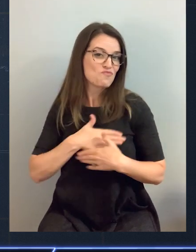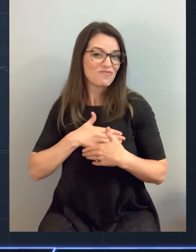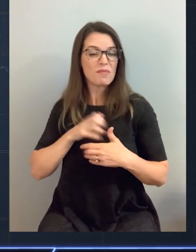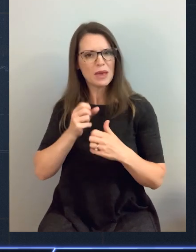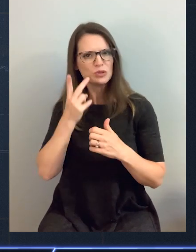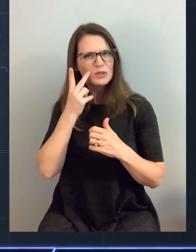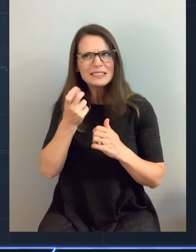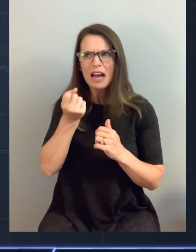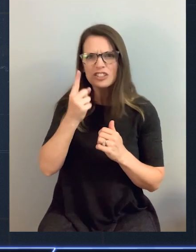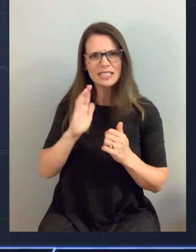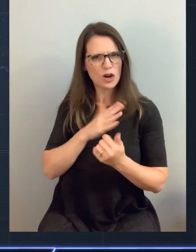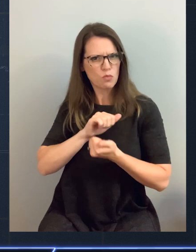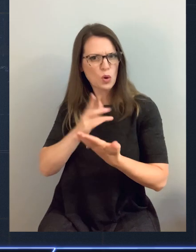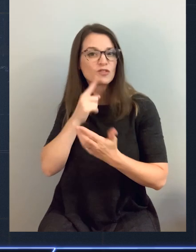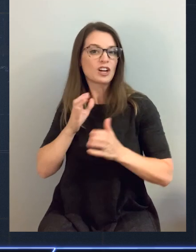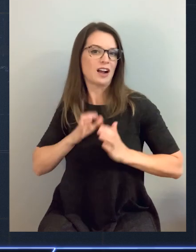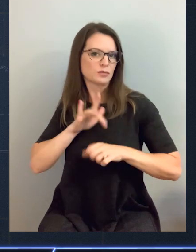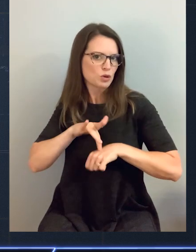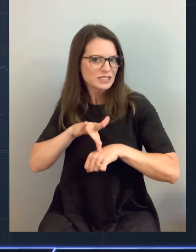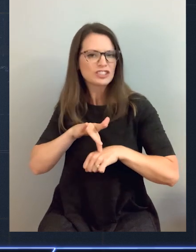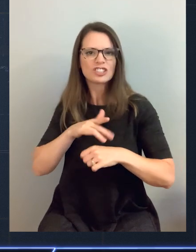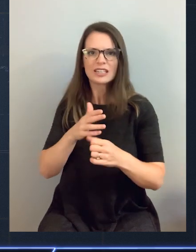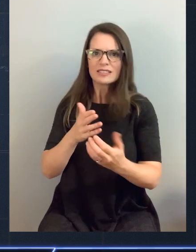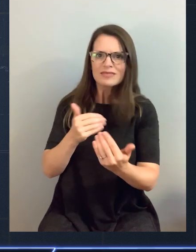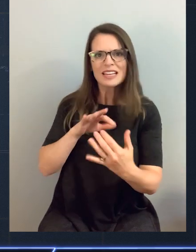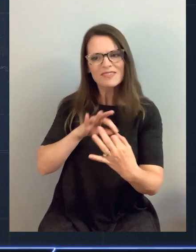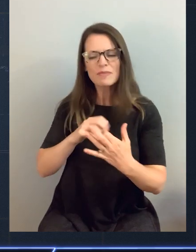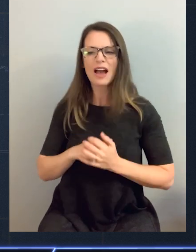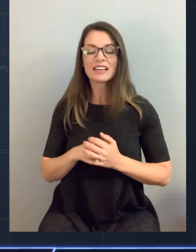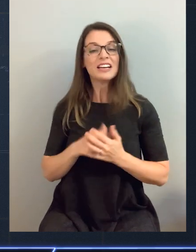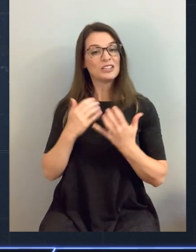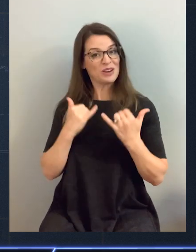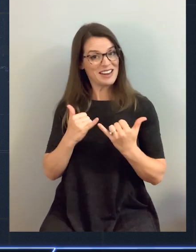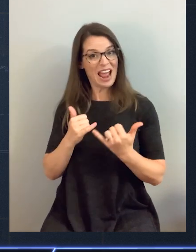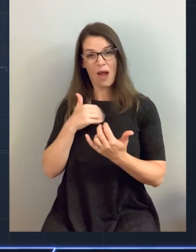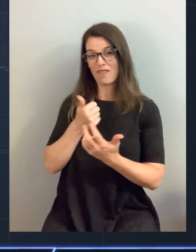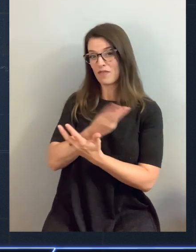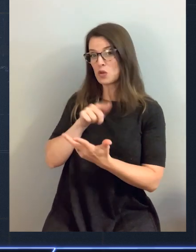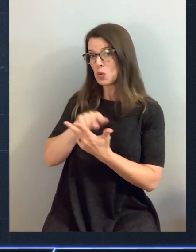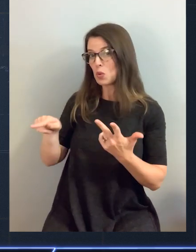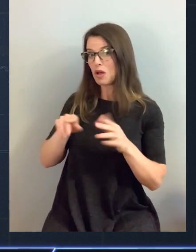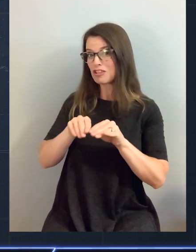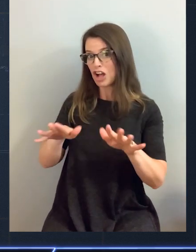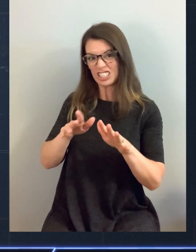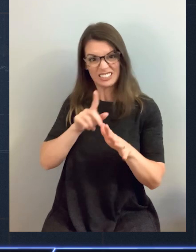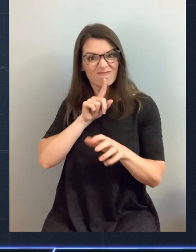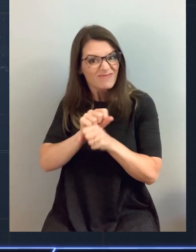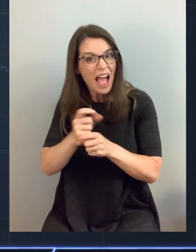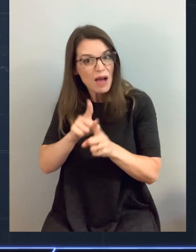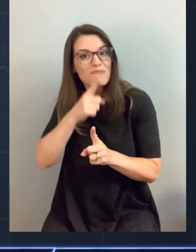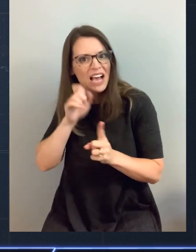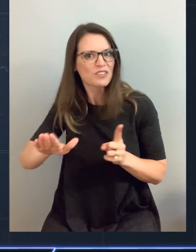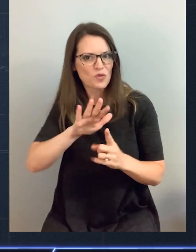a little bit of this look at how we do customer obsession, how we deal with feedback. And next, let's take a look at some of our launches that were